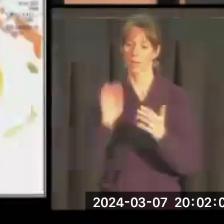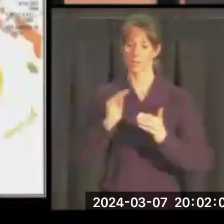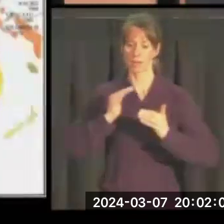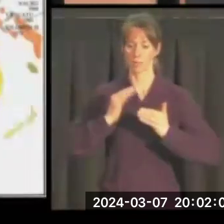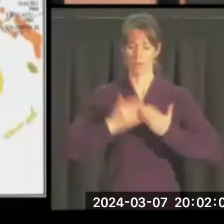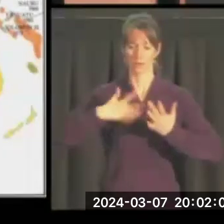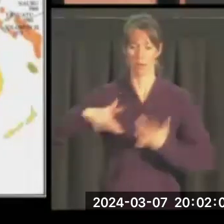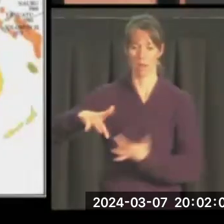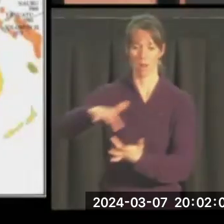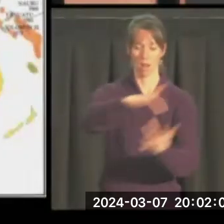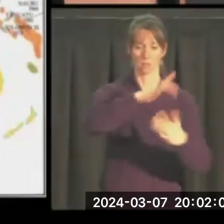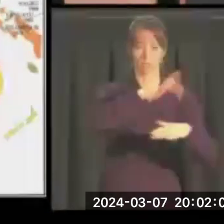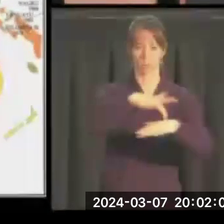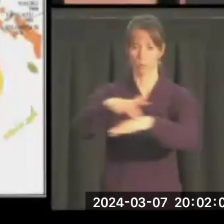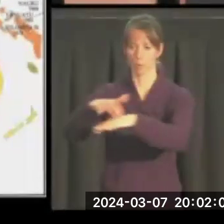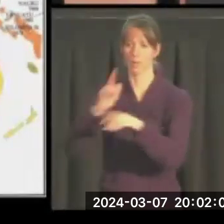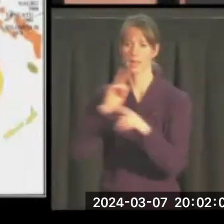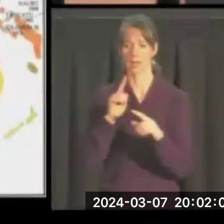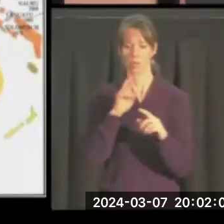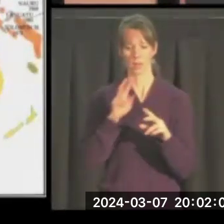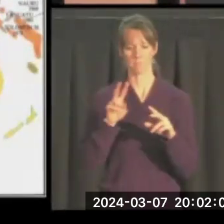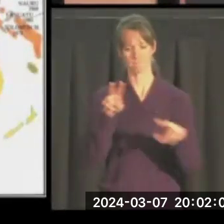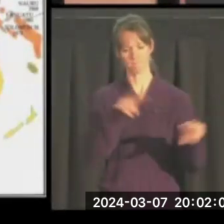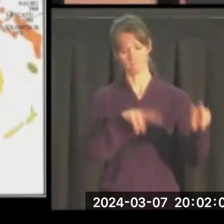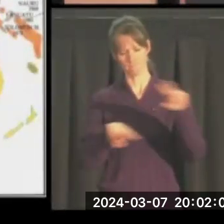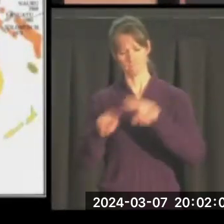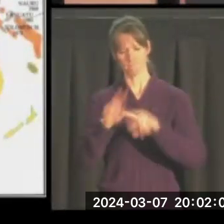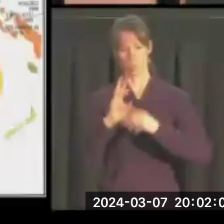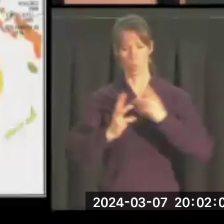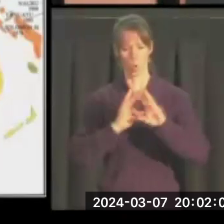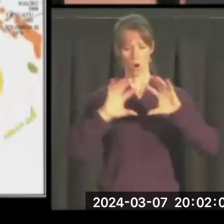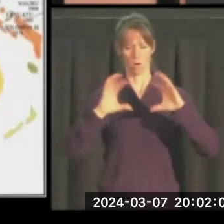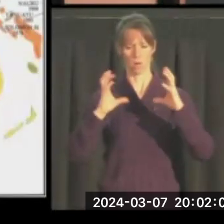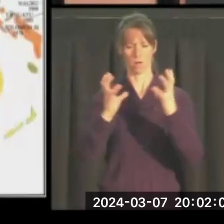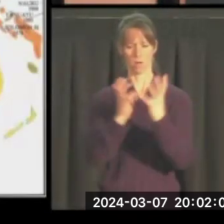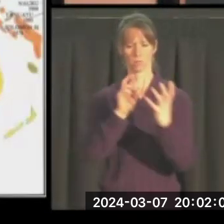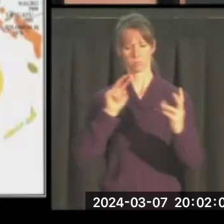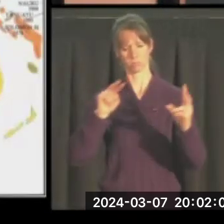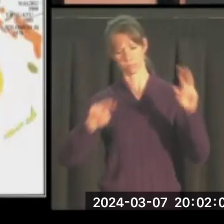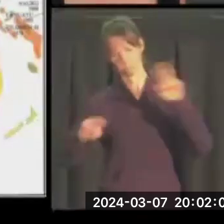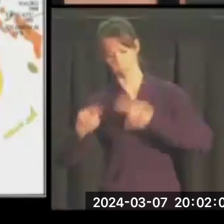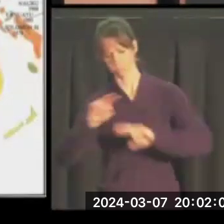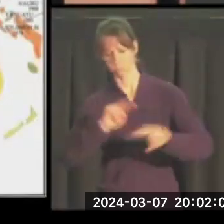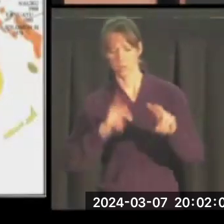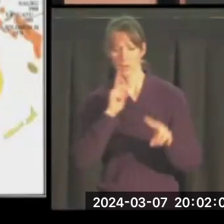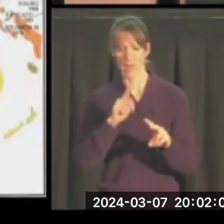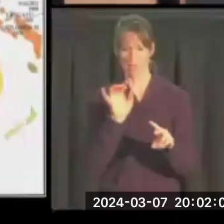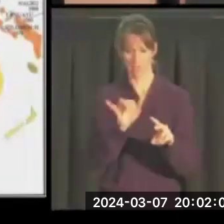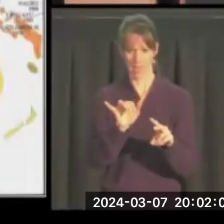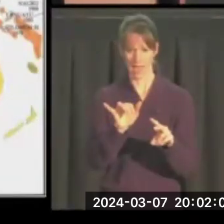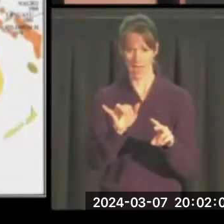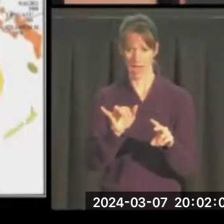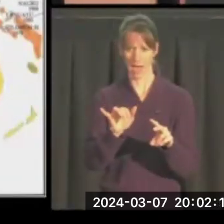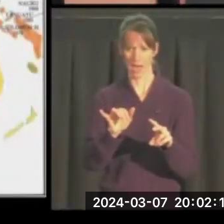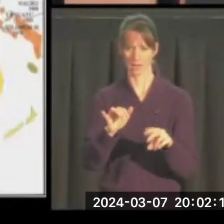he looked at the world and was very much influenced by this